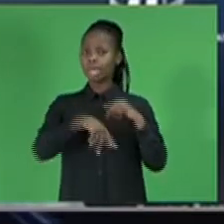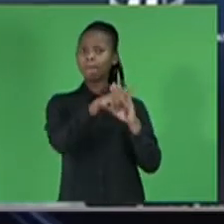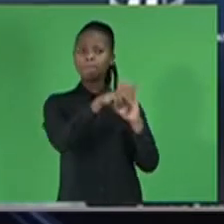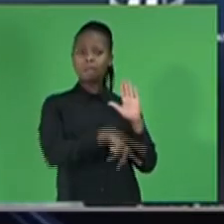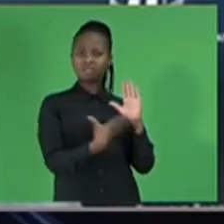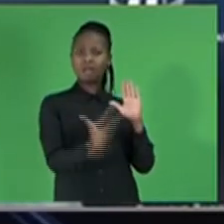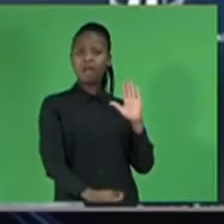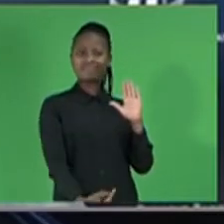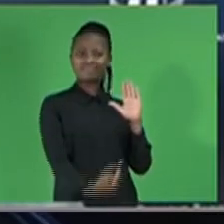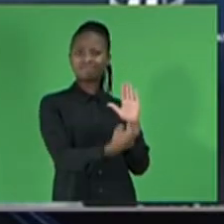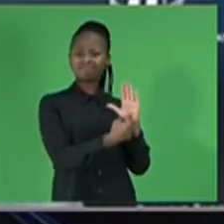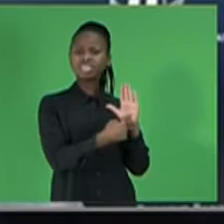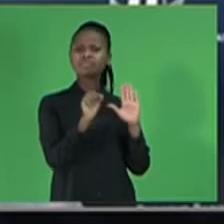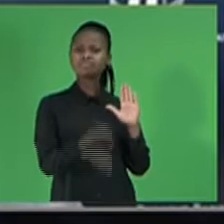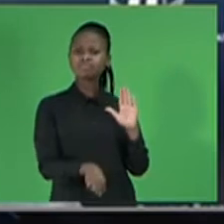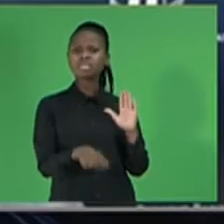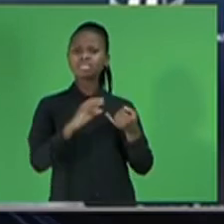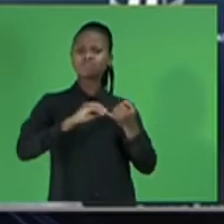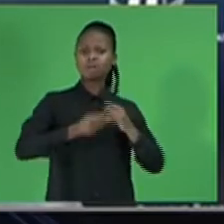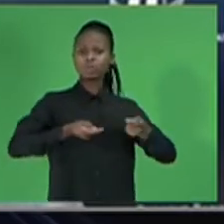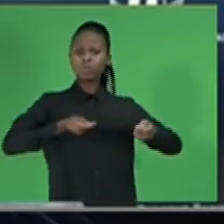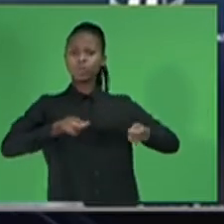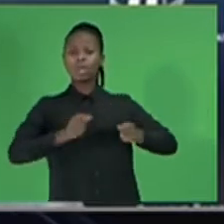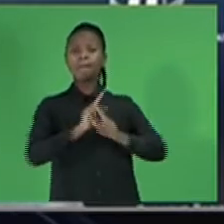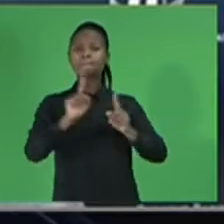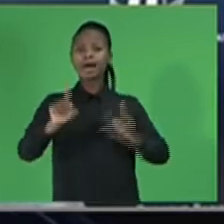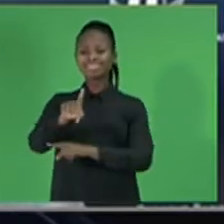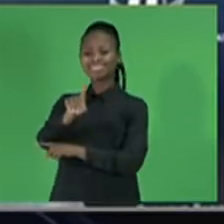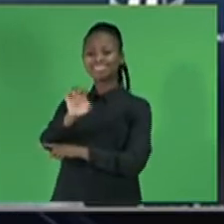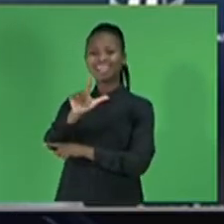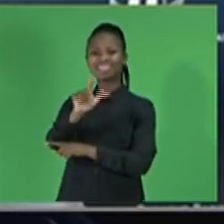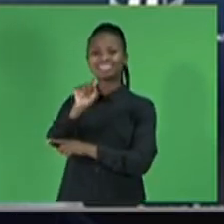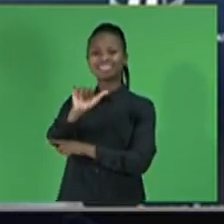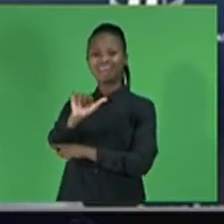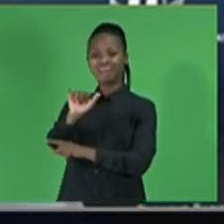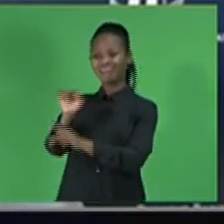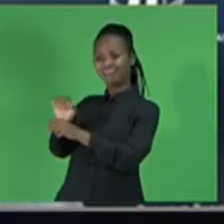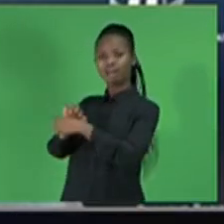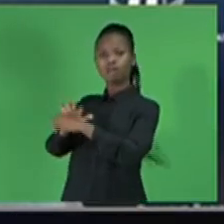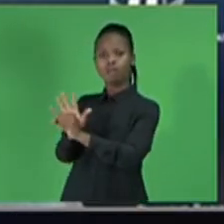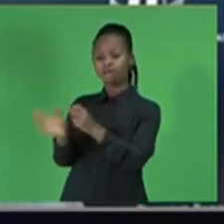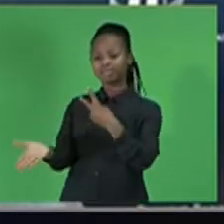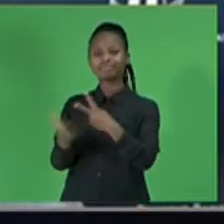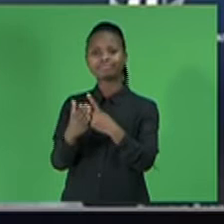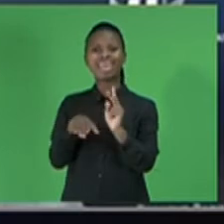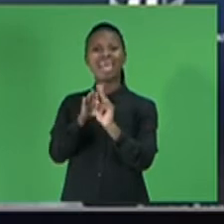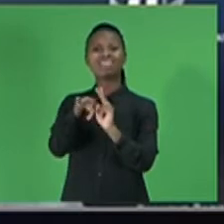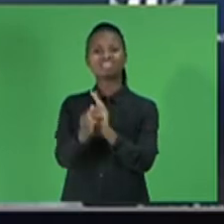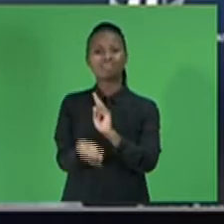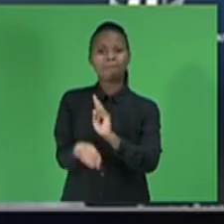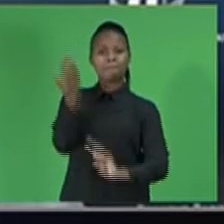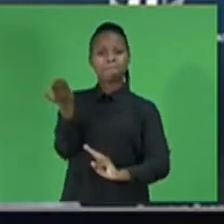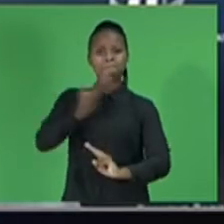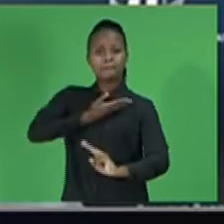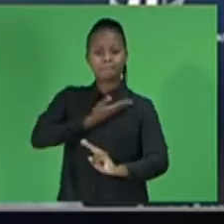variant, higher global inflation, and uncertainty about the normalization path for interest rates